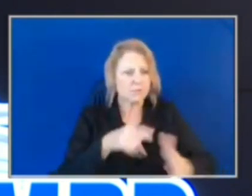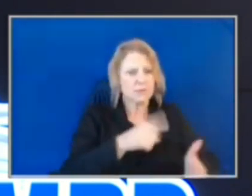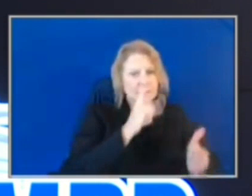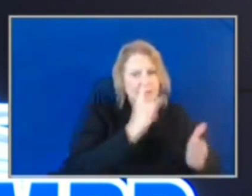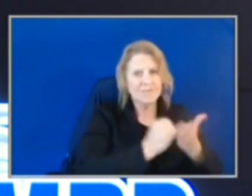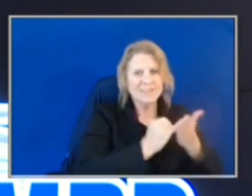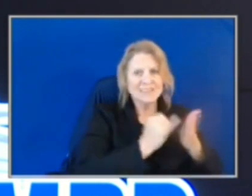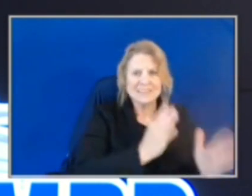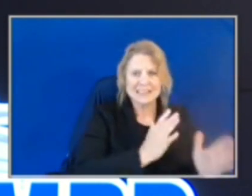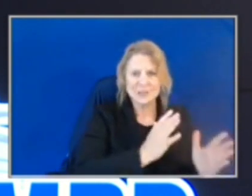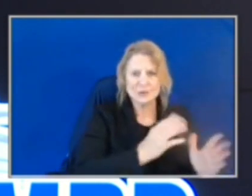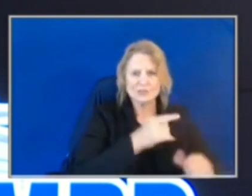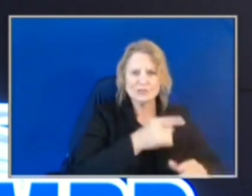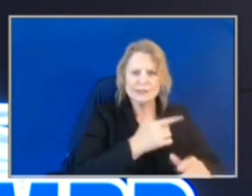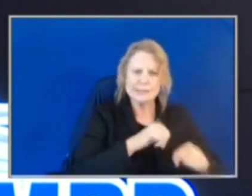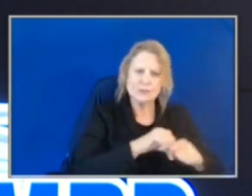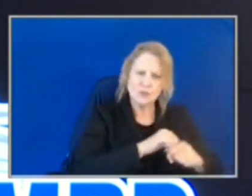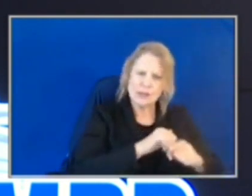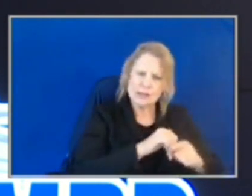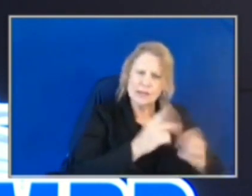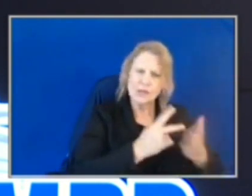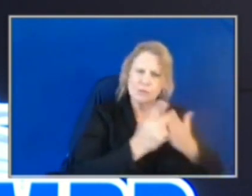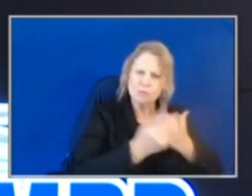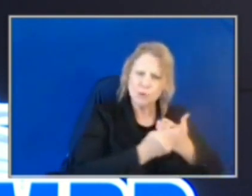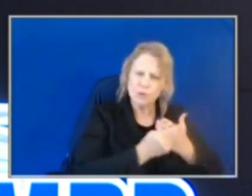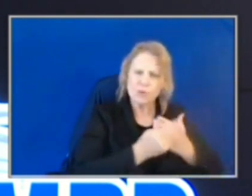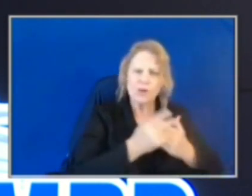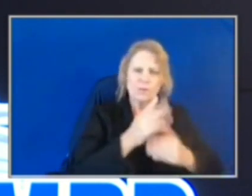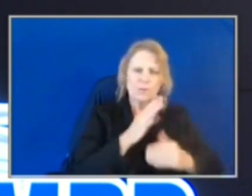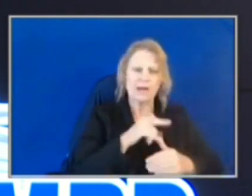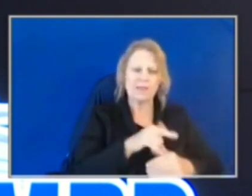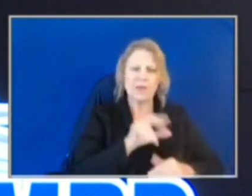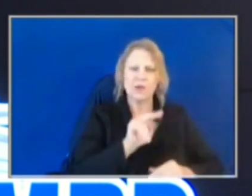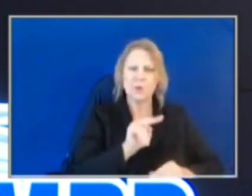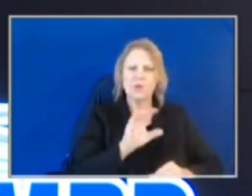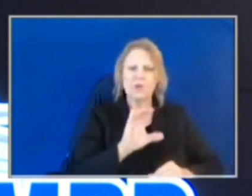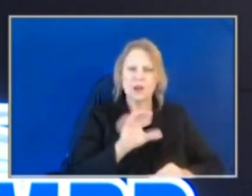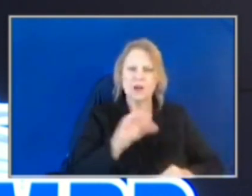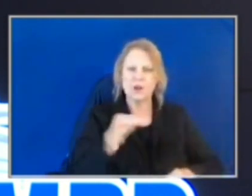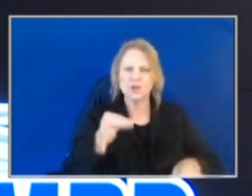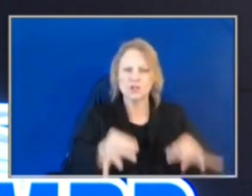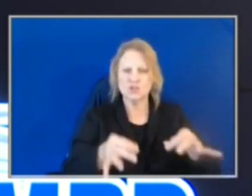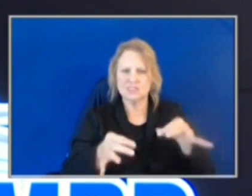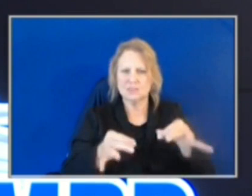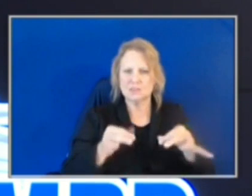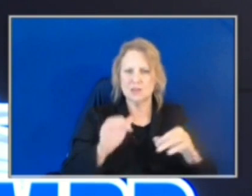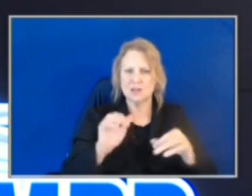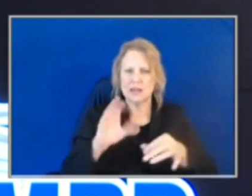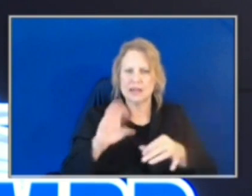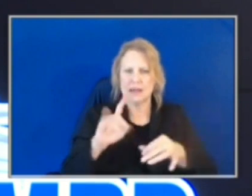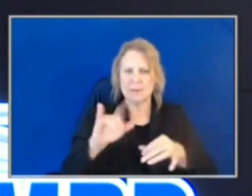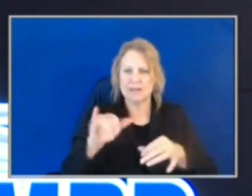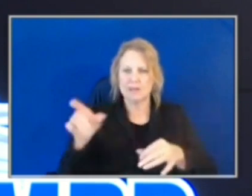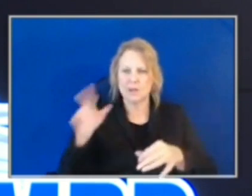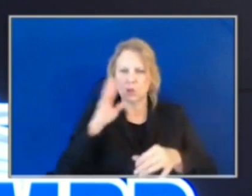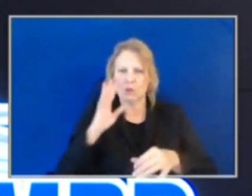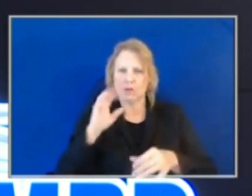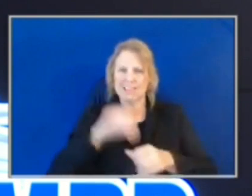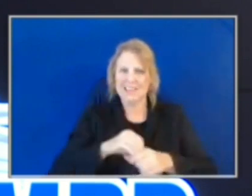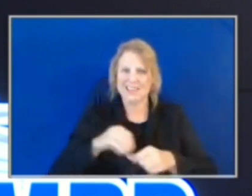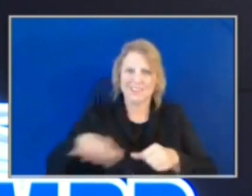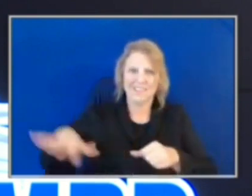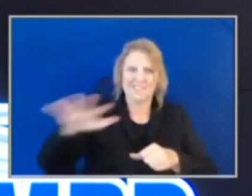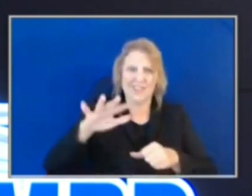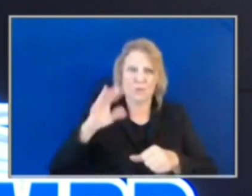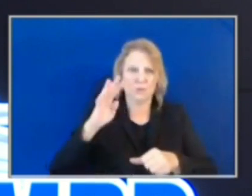program that will be designed by the North Carolina Justice Academy and spend at least four weeks in the field training under a police officer